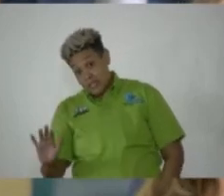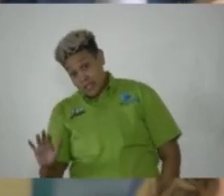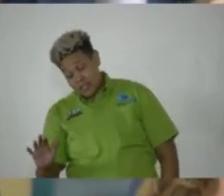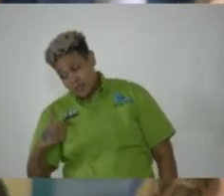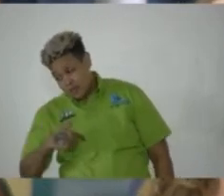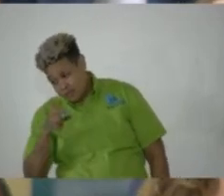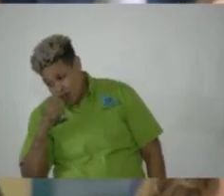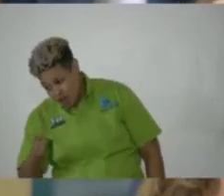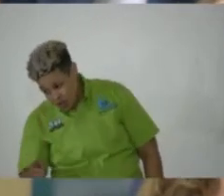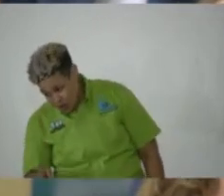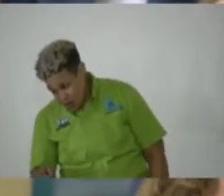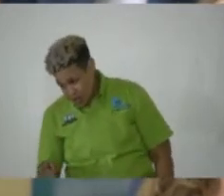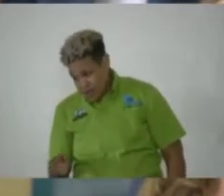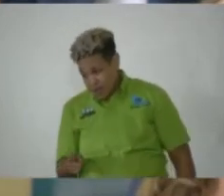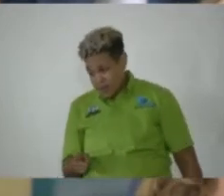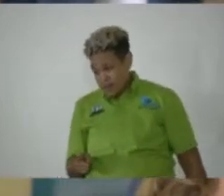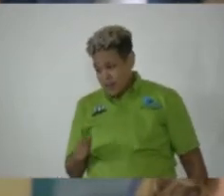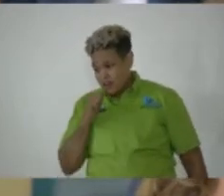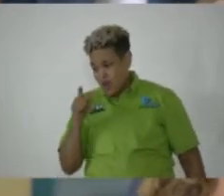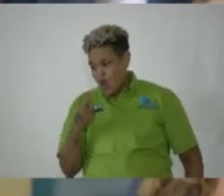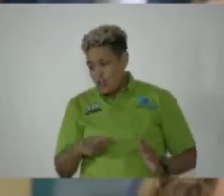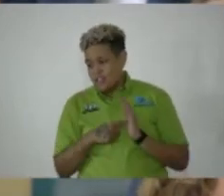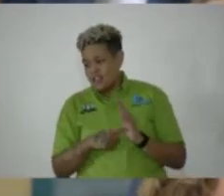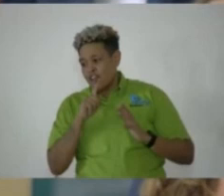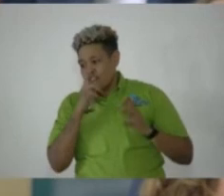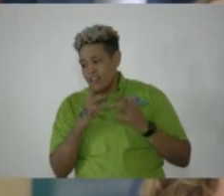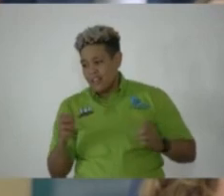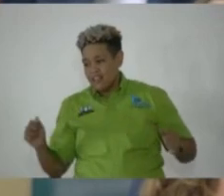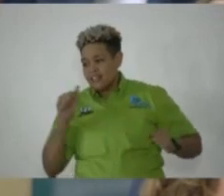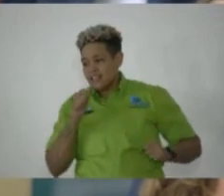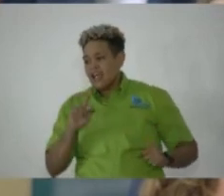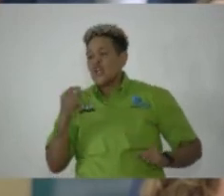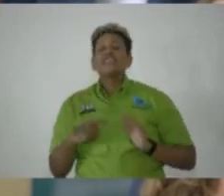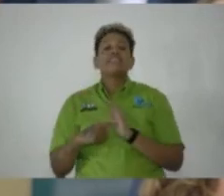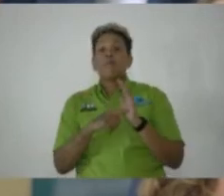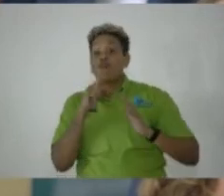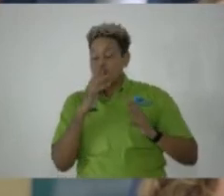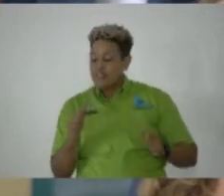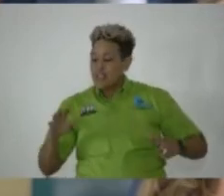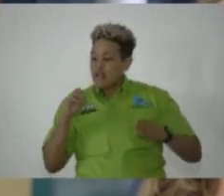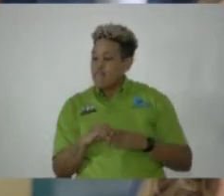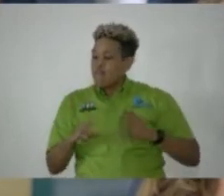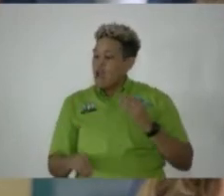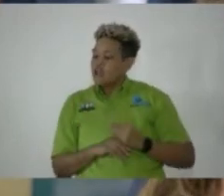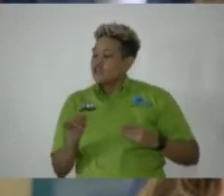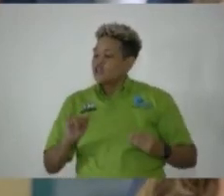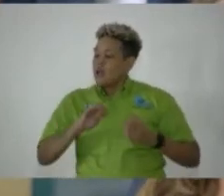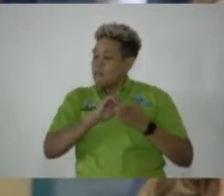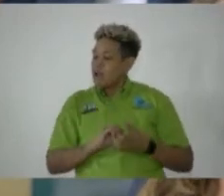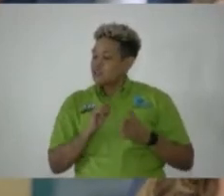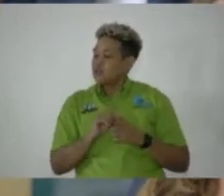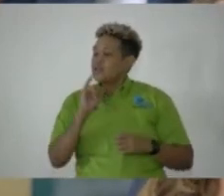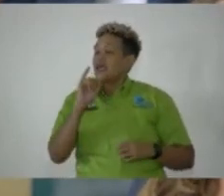we have heard you, and a real thing, they, they, it involves also partnership with